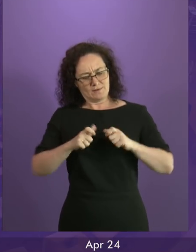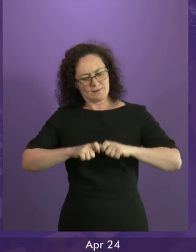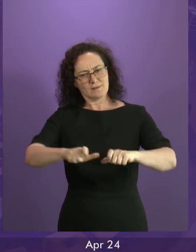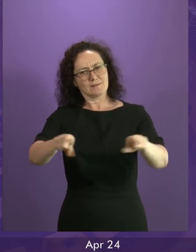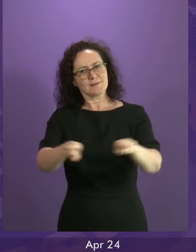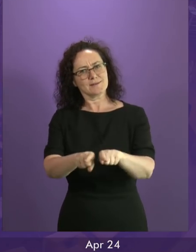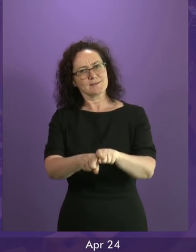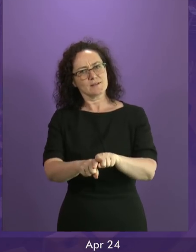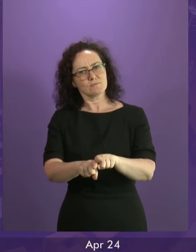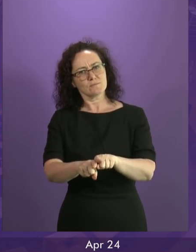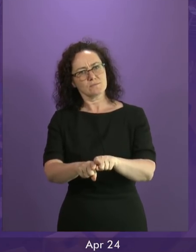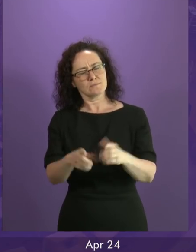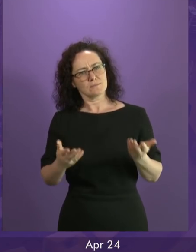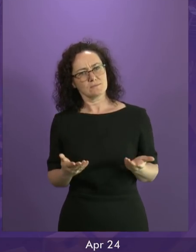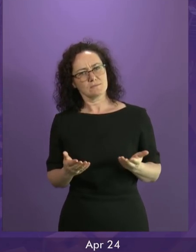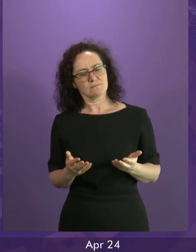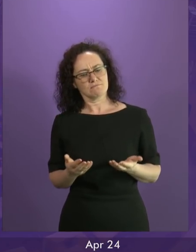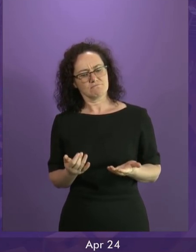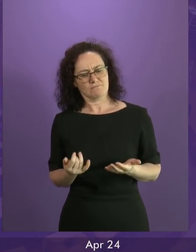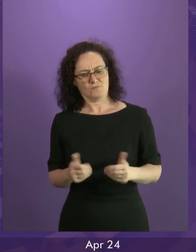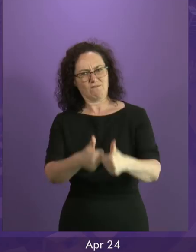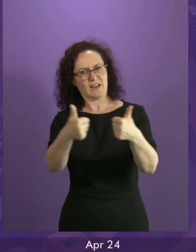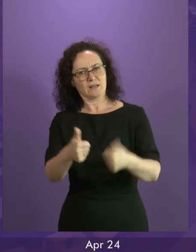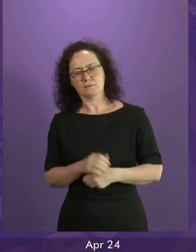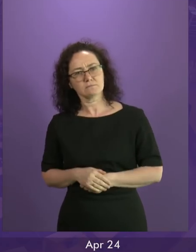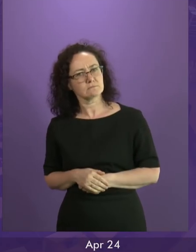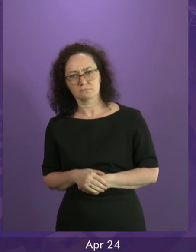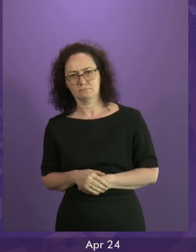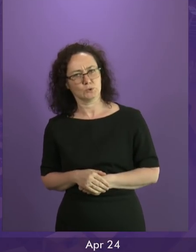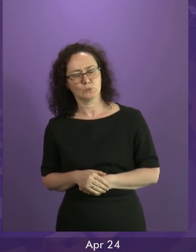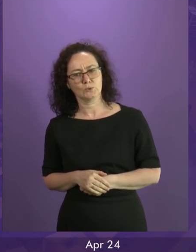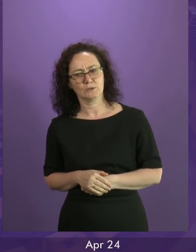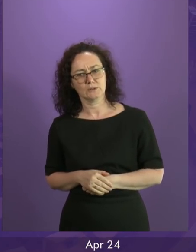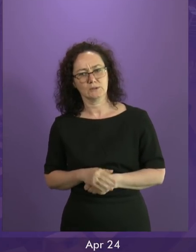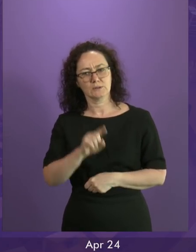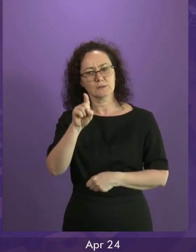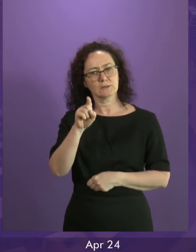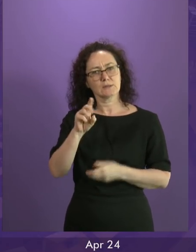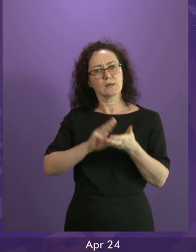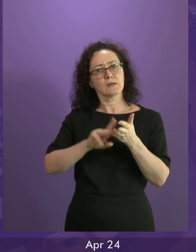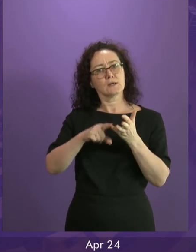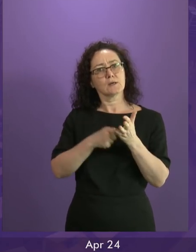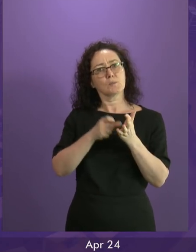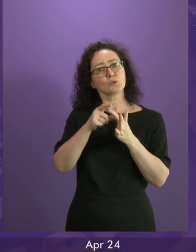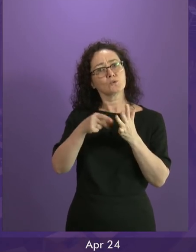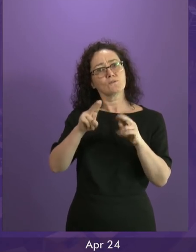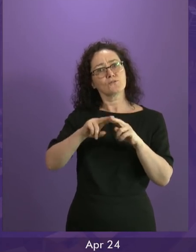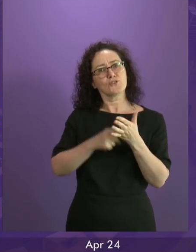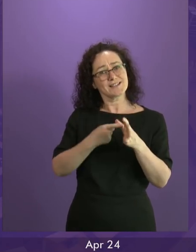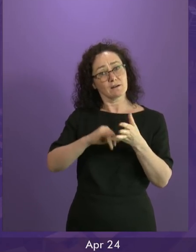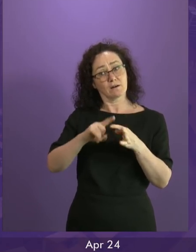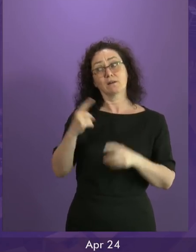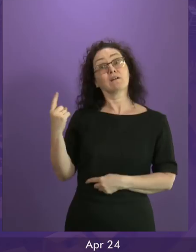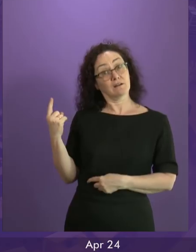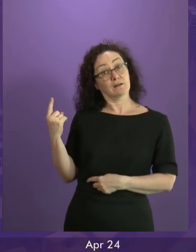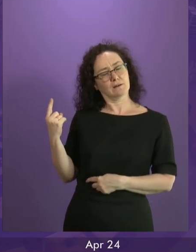protected and can't protect Scotland from Brexit. Myrtle Fraser seems to take a different view. It